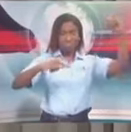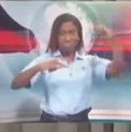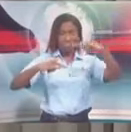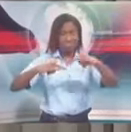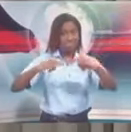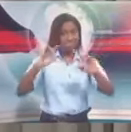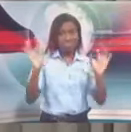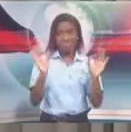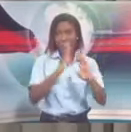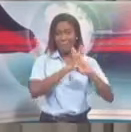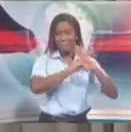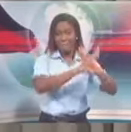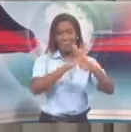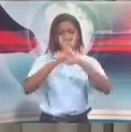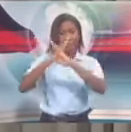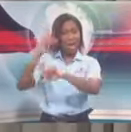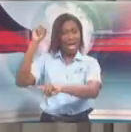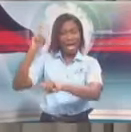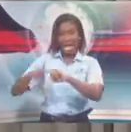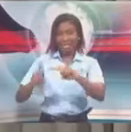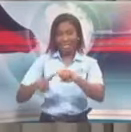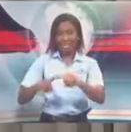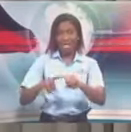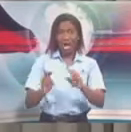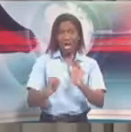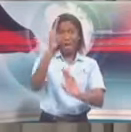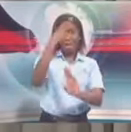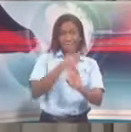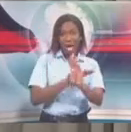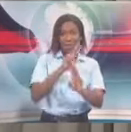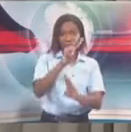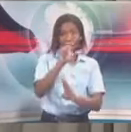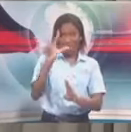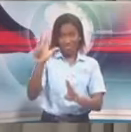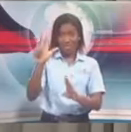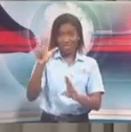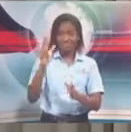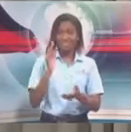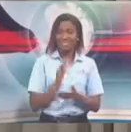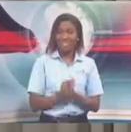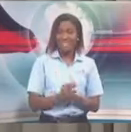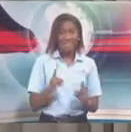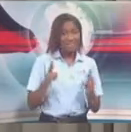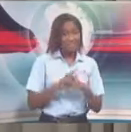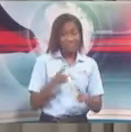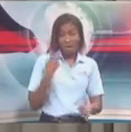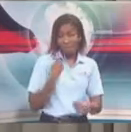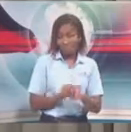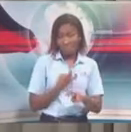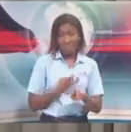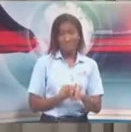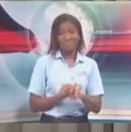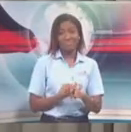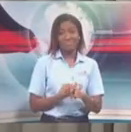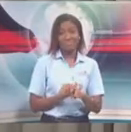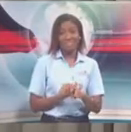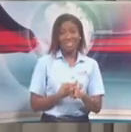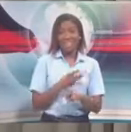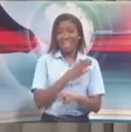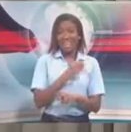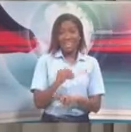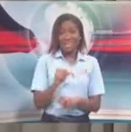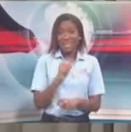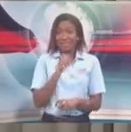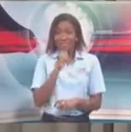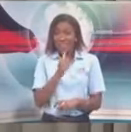to nationals and non-nationals on the 23rd of March. That exercise, as difficult as it is, and it is not based on any individual